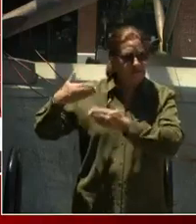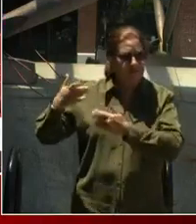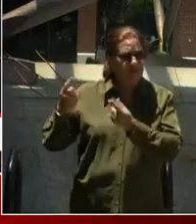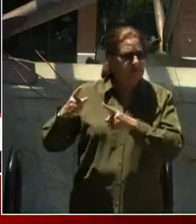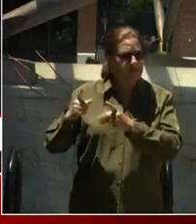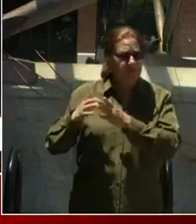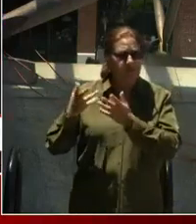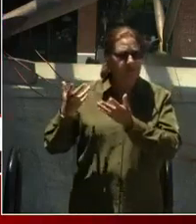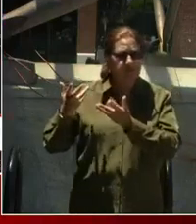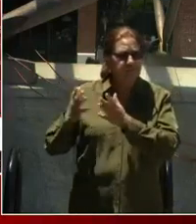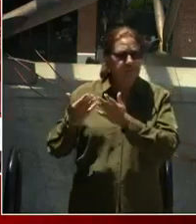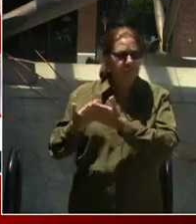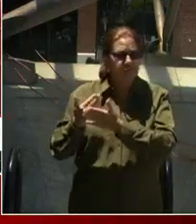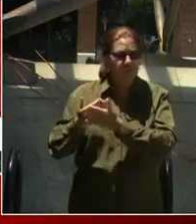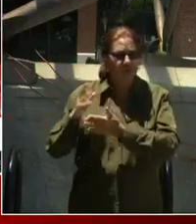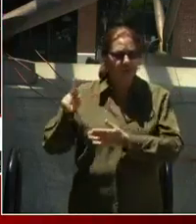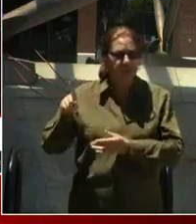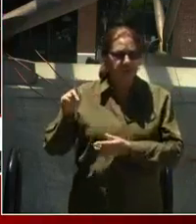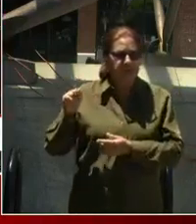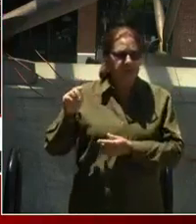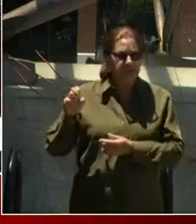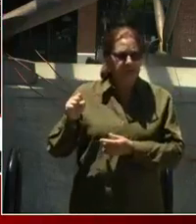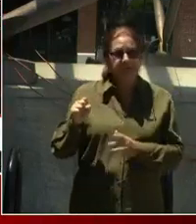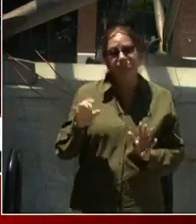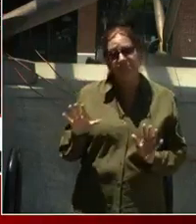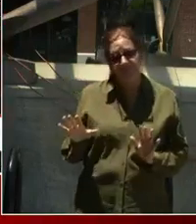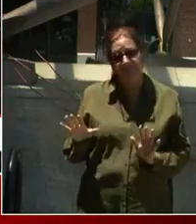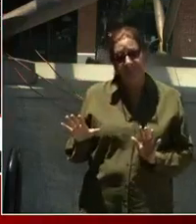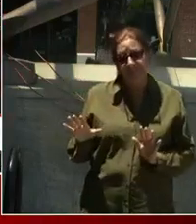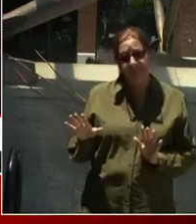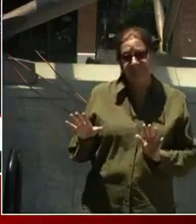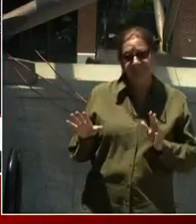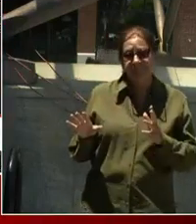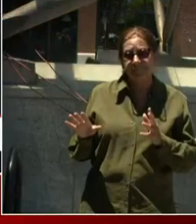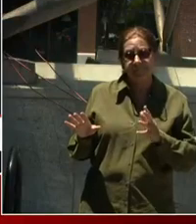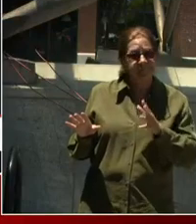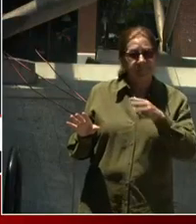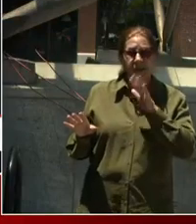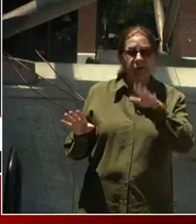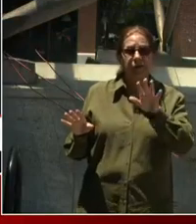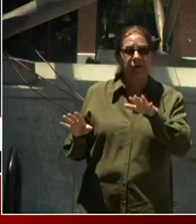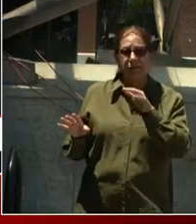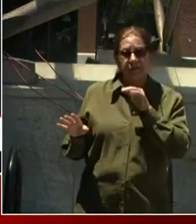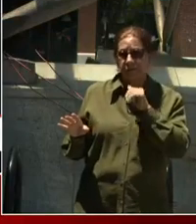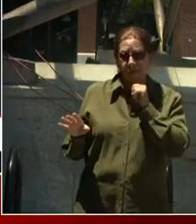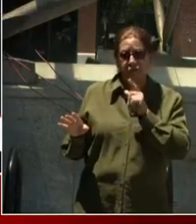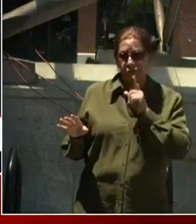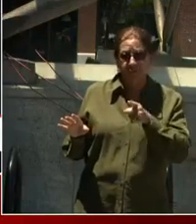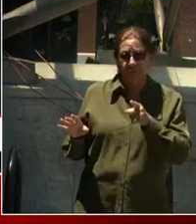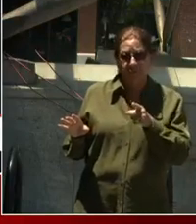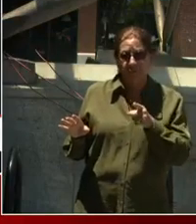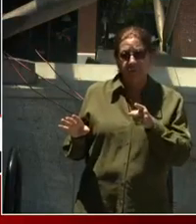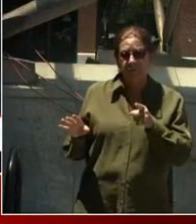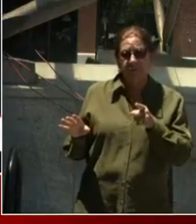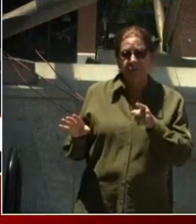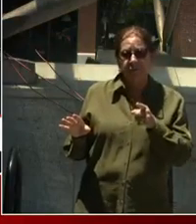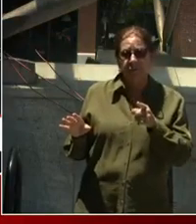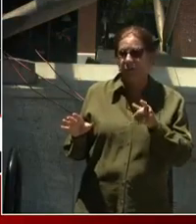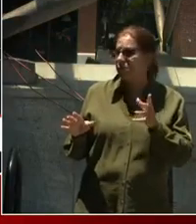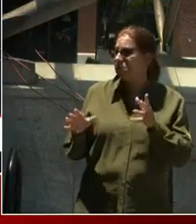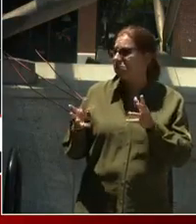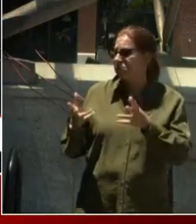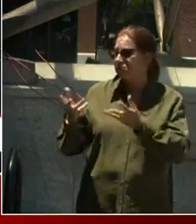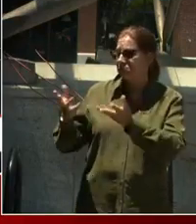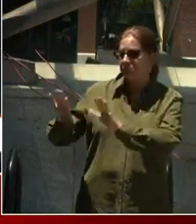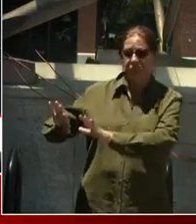Hilton, you know that's not true. No, that's not true. No, that's not. You know very well that's not true. Okay, any other questions for us?